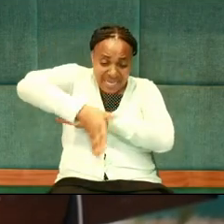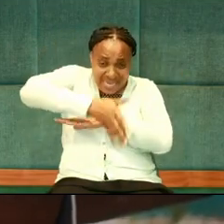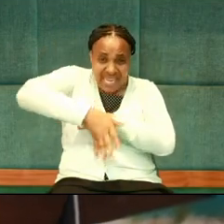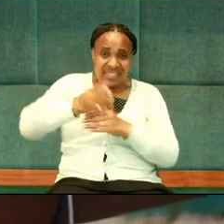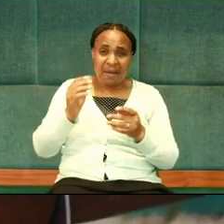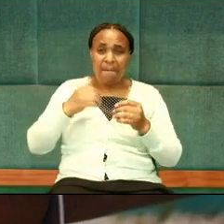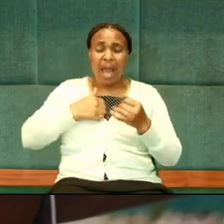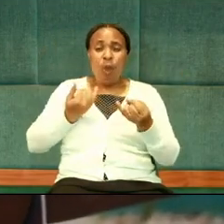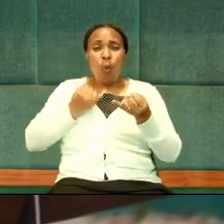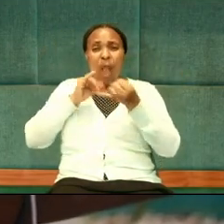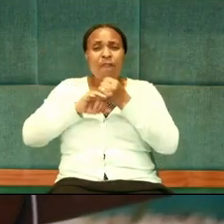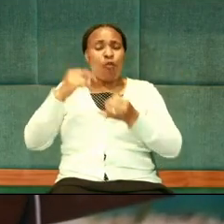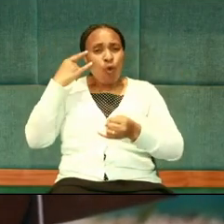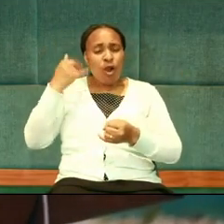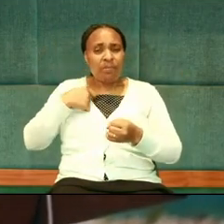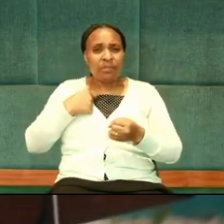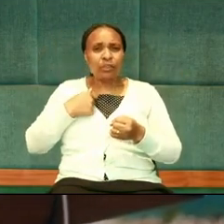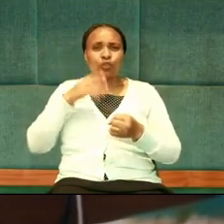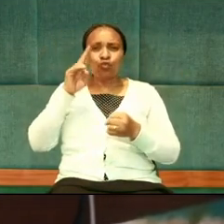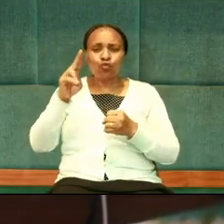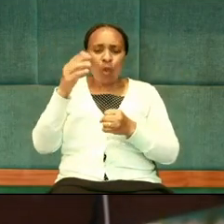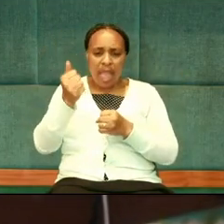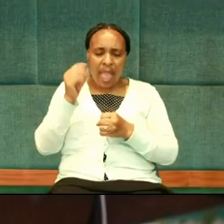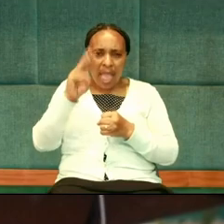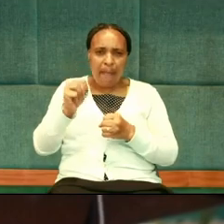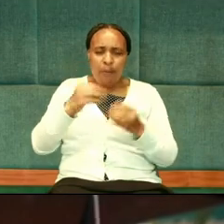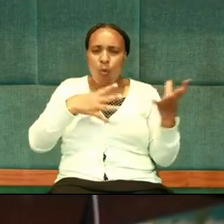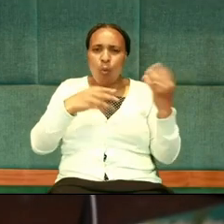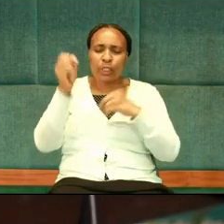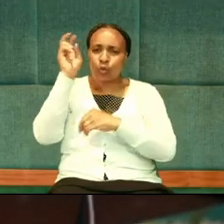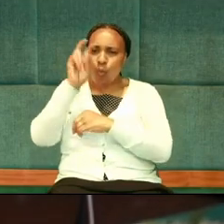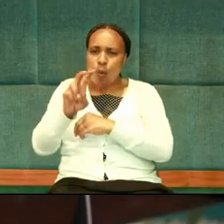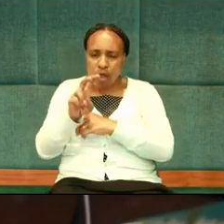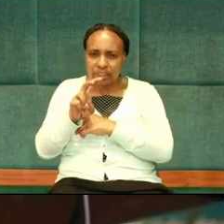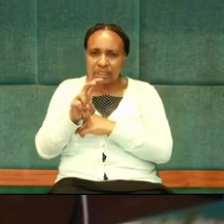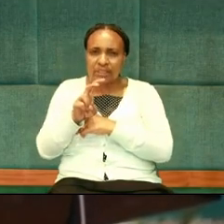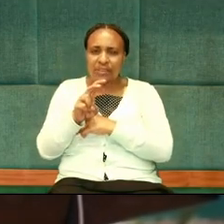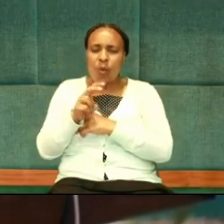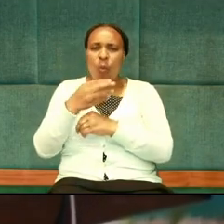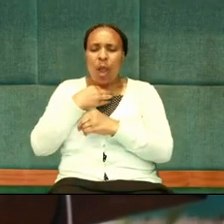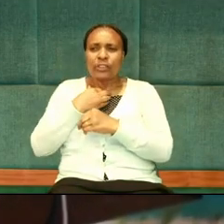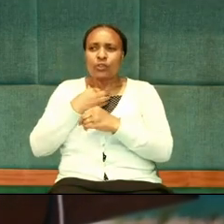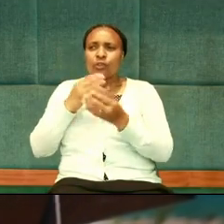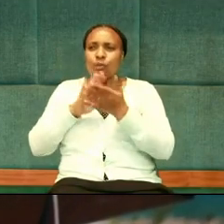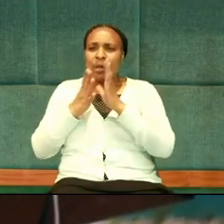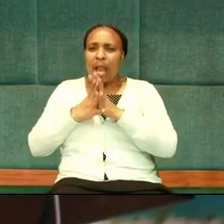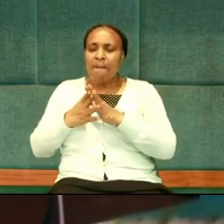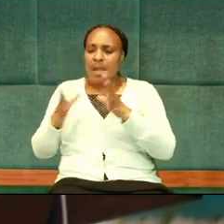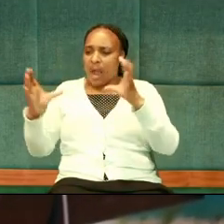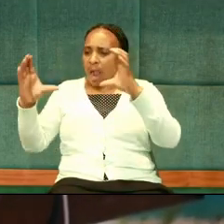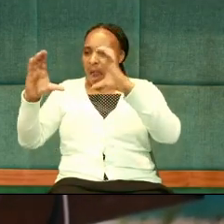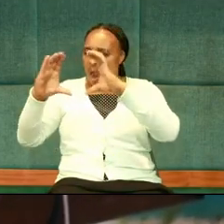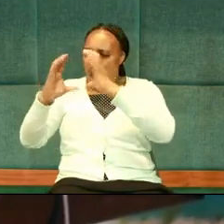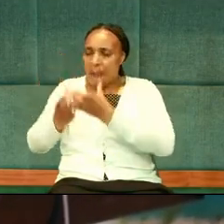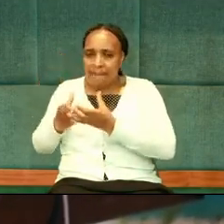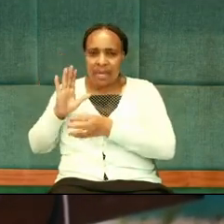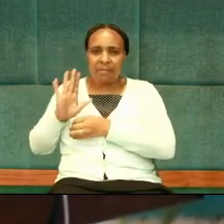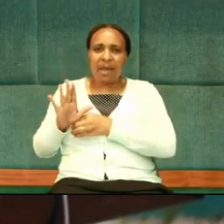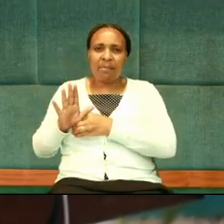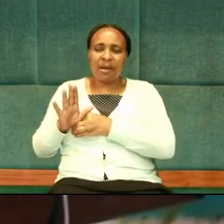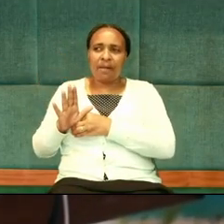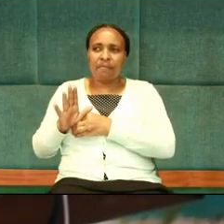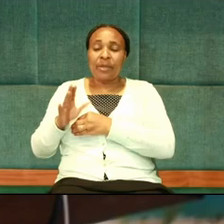wife followed me. 2 a.m. We went to watch together. She just wants to be in your company. I told you yesterday, I've got my